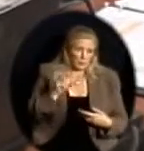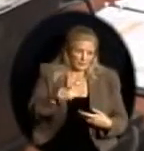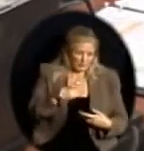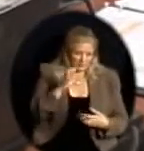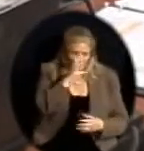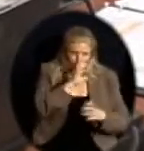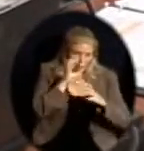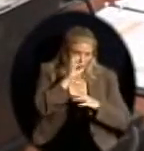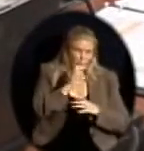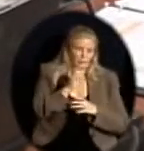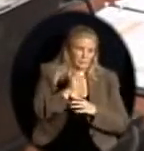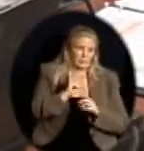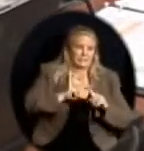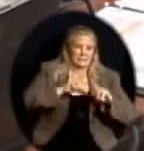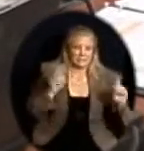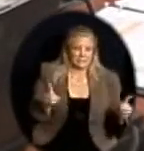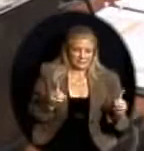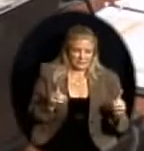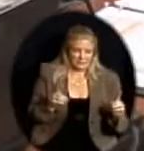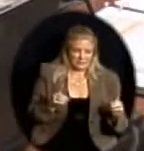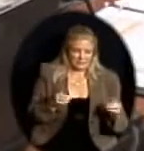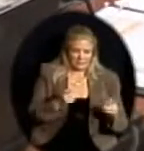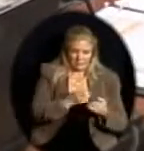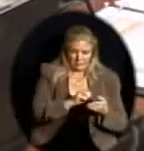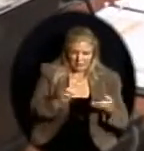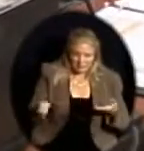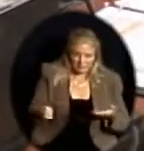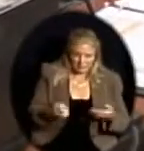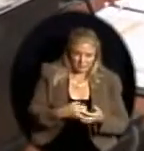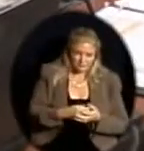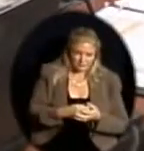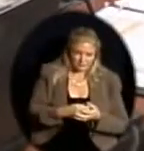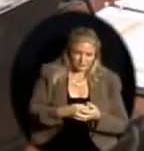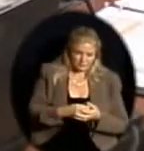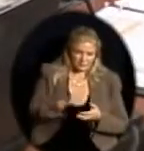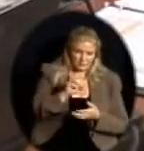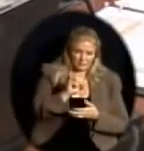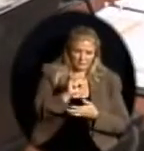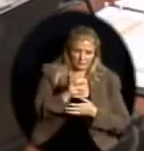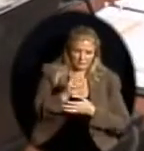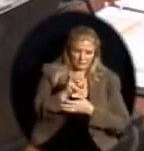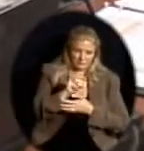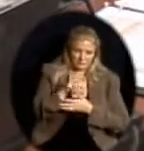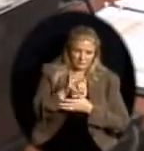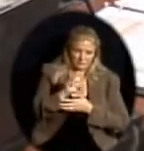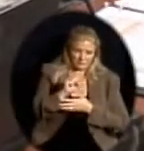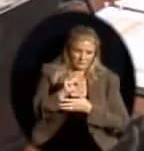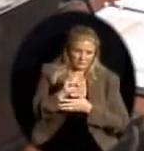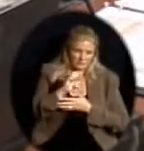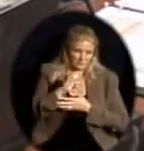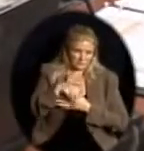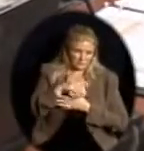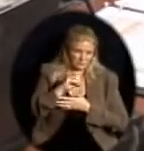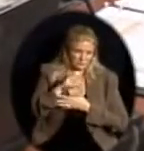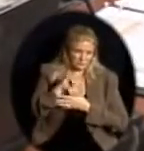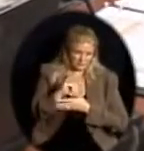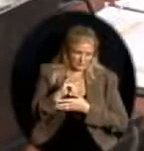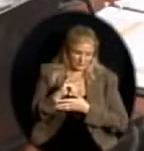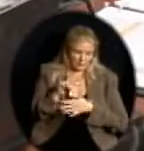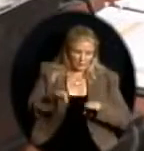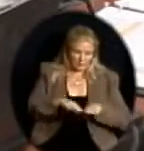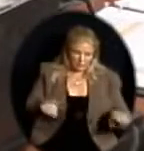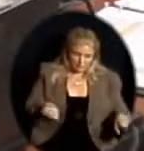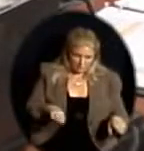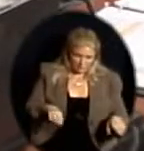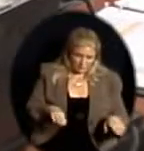And we had used a product. It's a seamless epoxy flooring. It's put down as a liquid. We've been using it in our